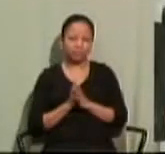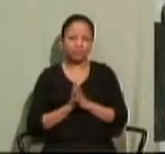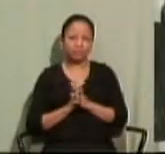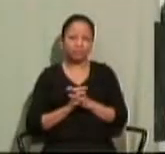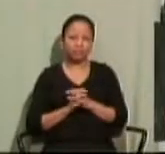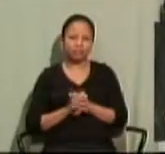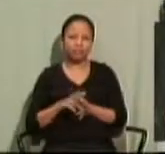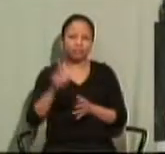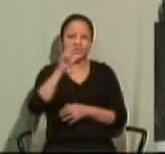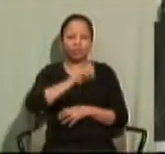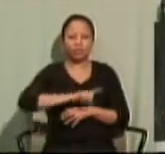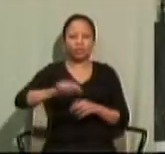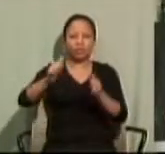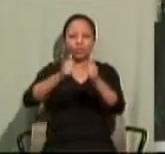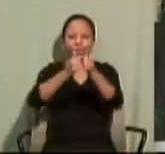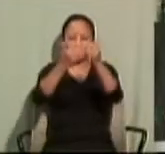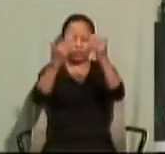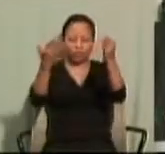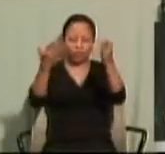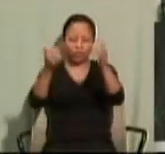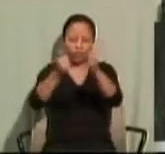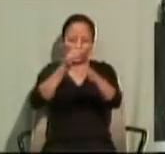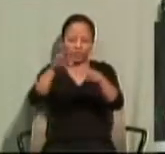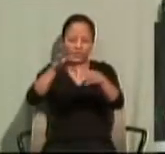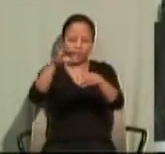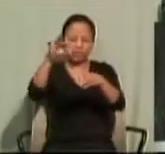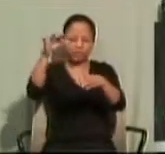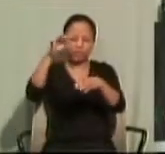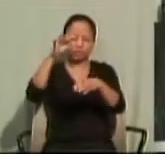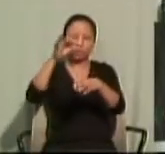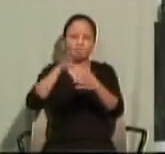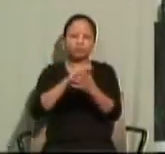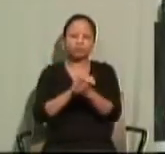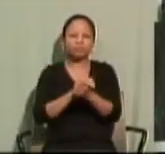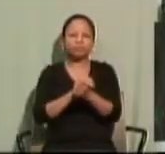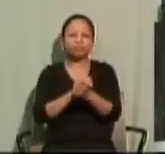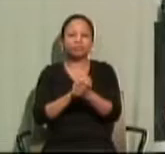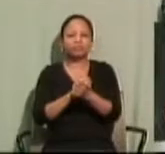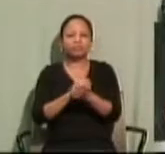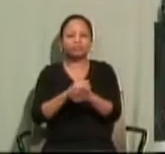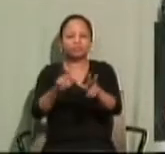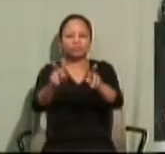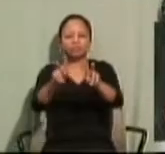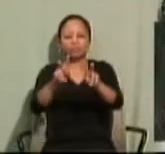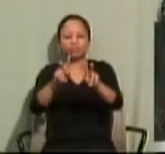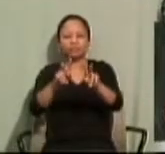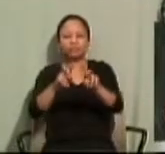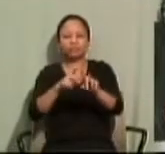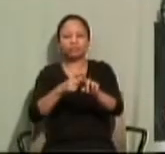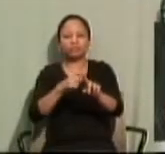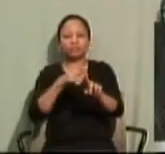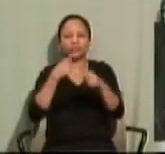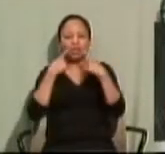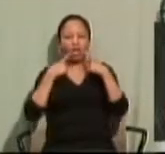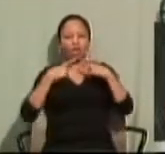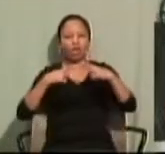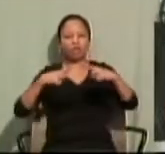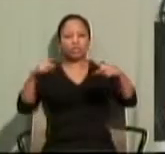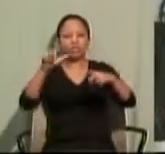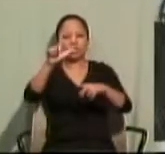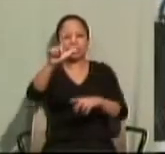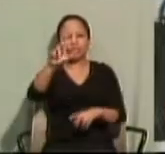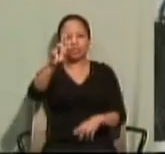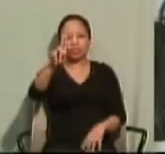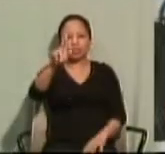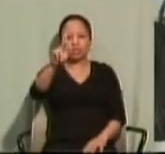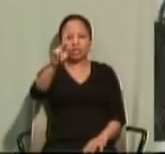Order be with you. And with your spirit. A reading from the Holy Gospel according to Luke.